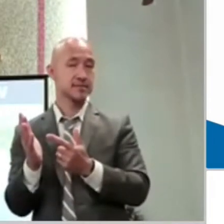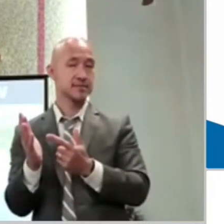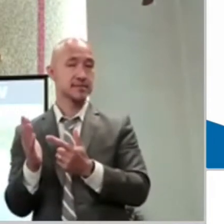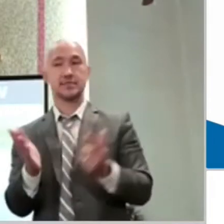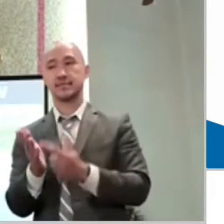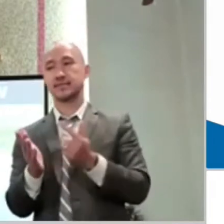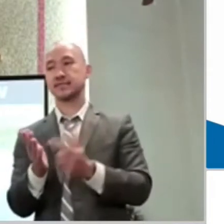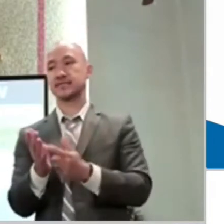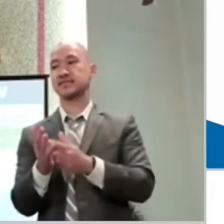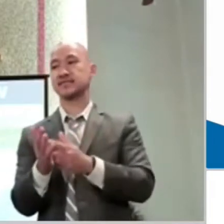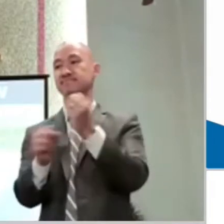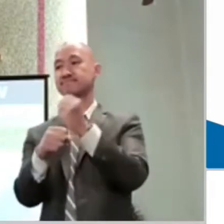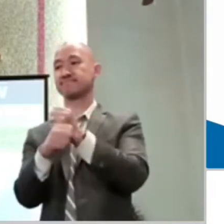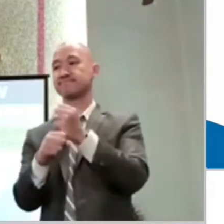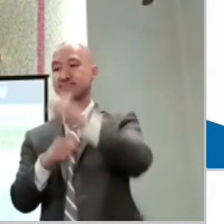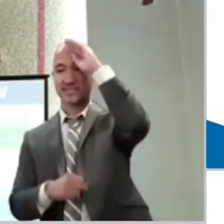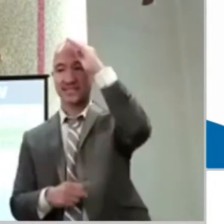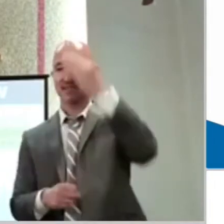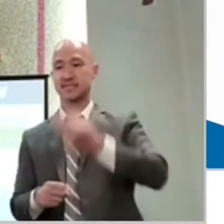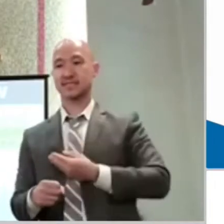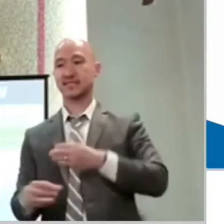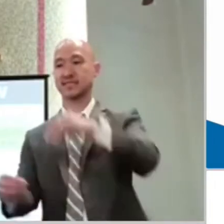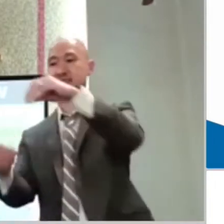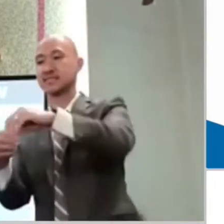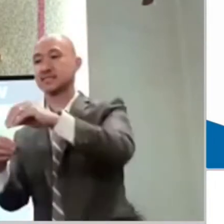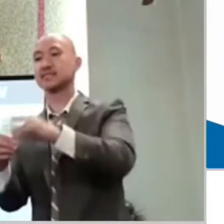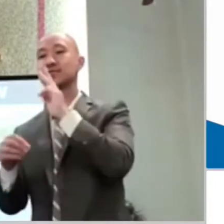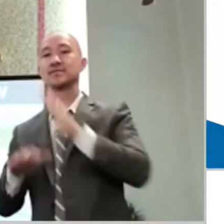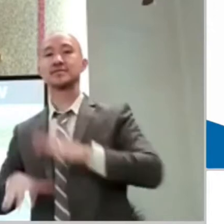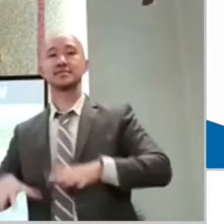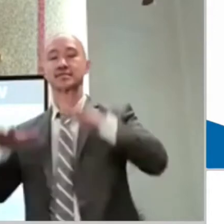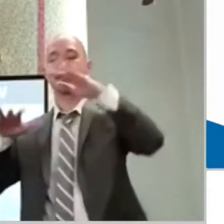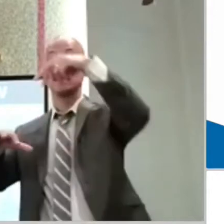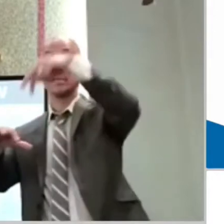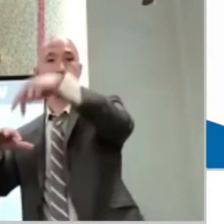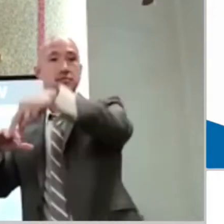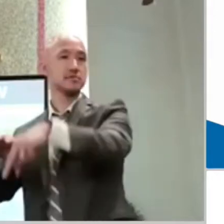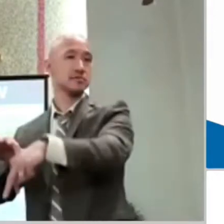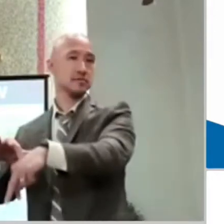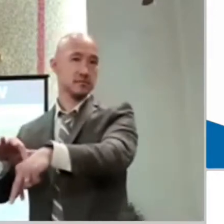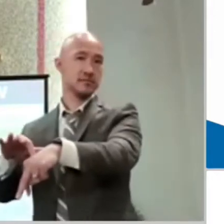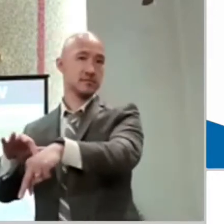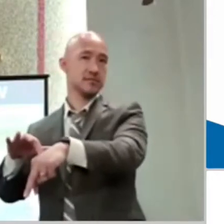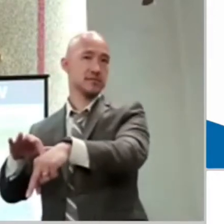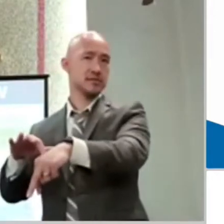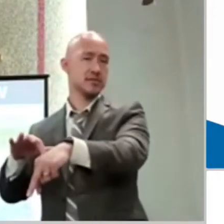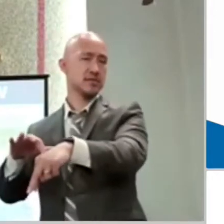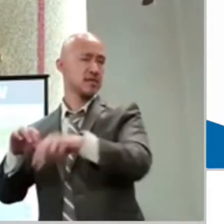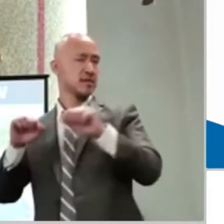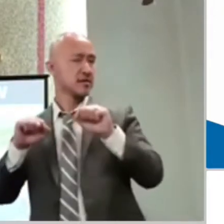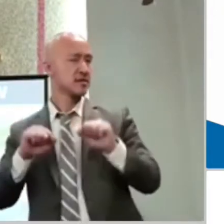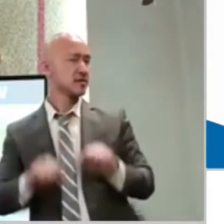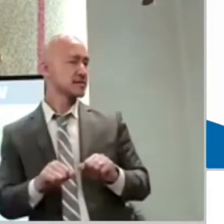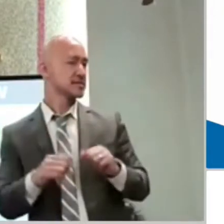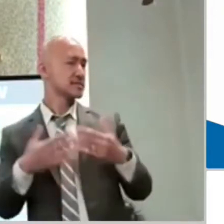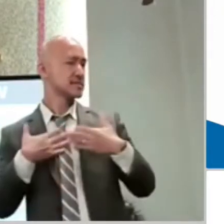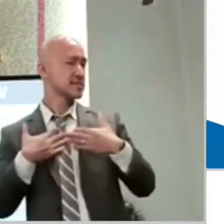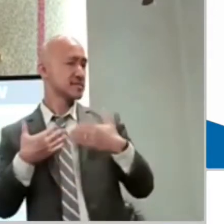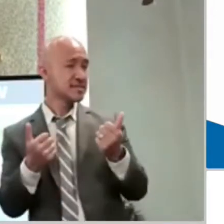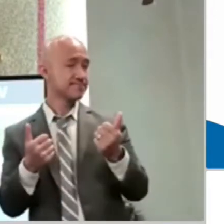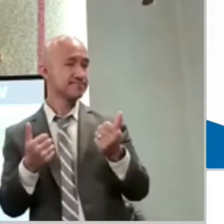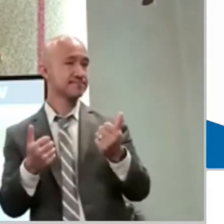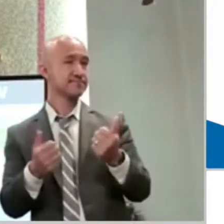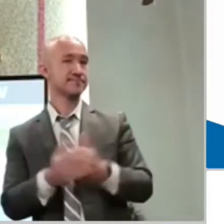Help us. The plea from the desperate father. In the NIV, it says, if you